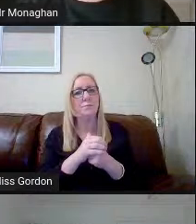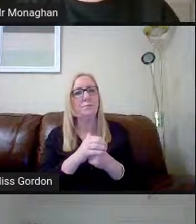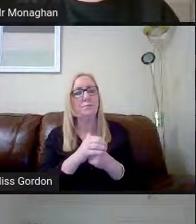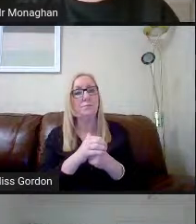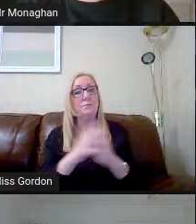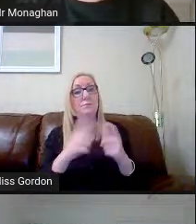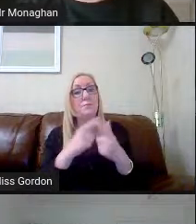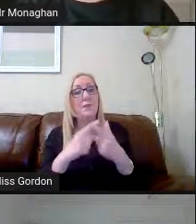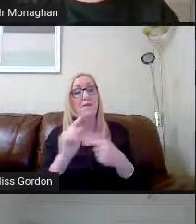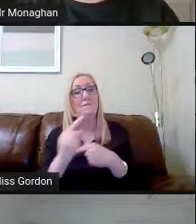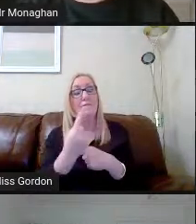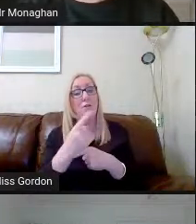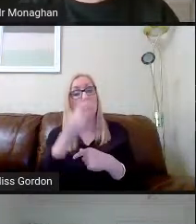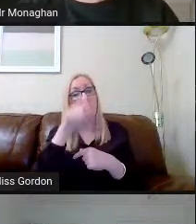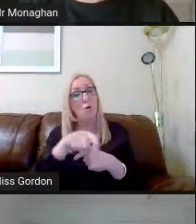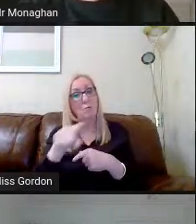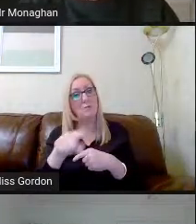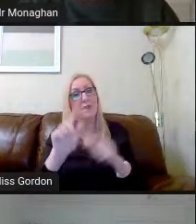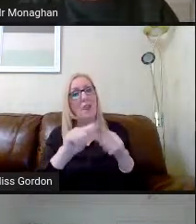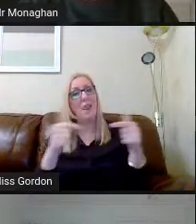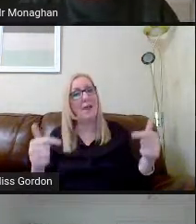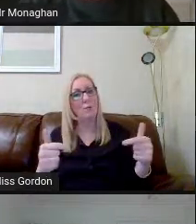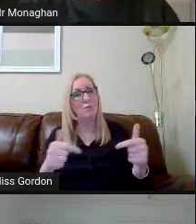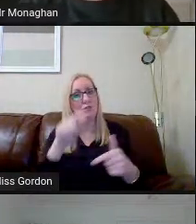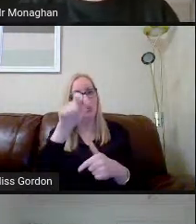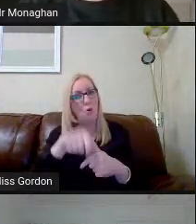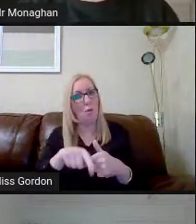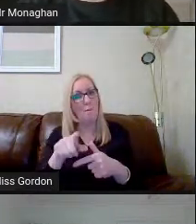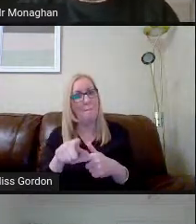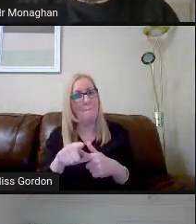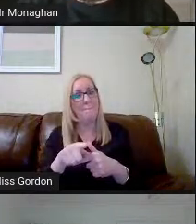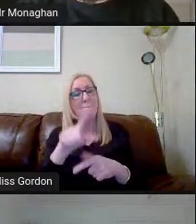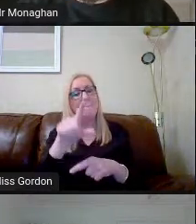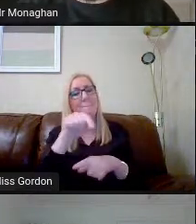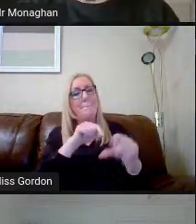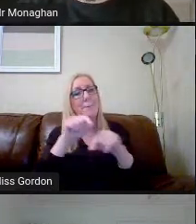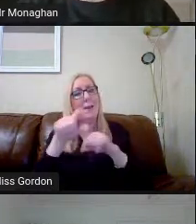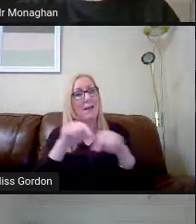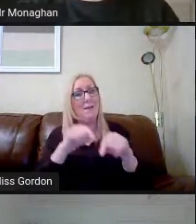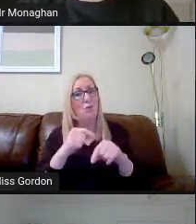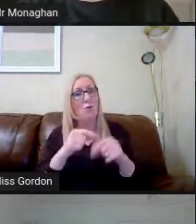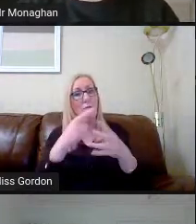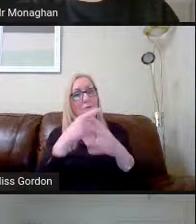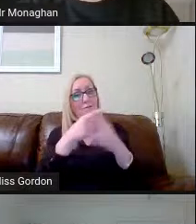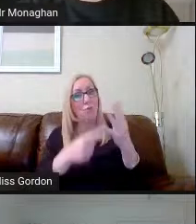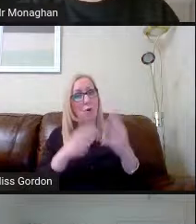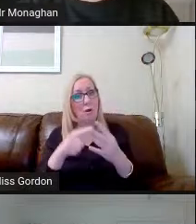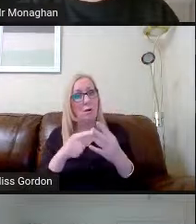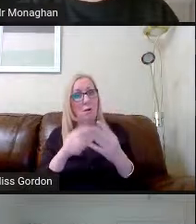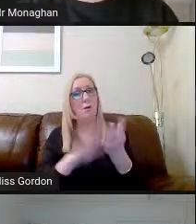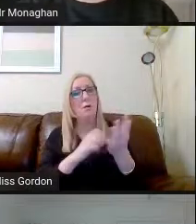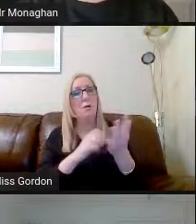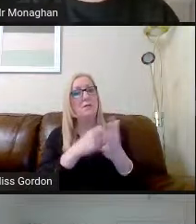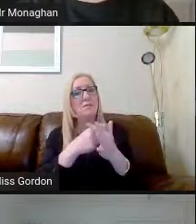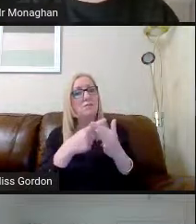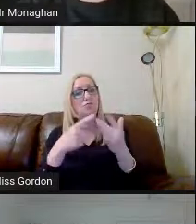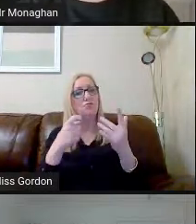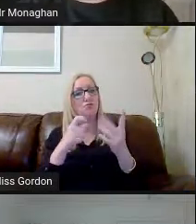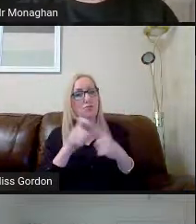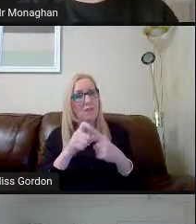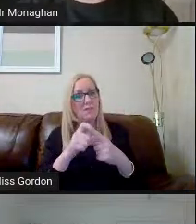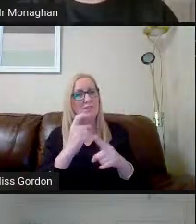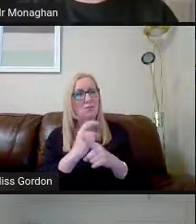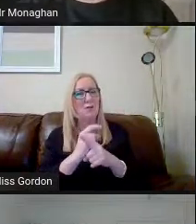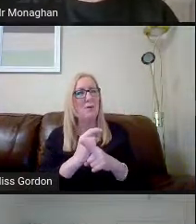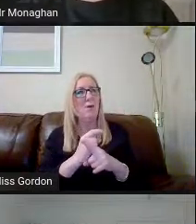And then the first column there is the languages one. This would just be picking one from those four. Mr. Reid's already discussed about languages for life